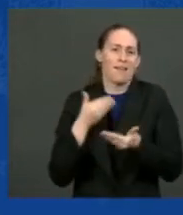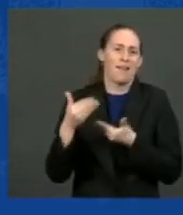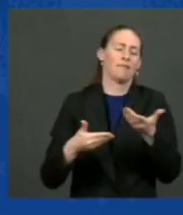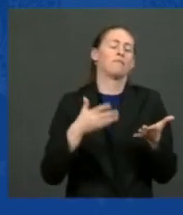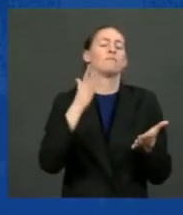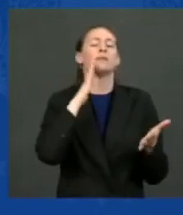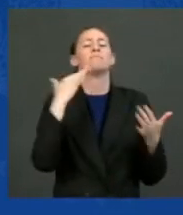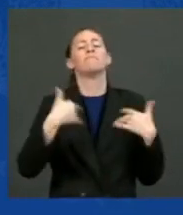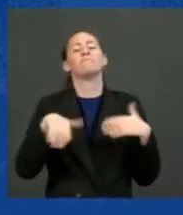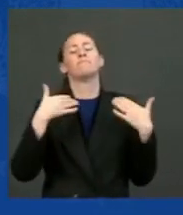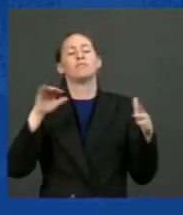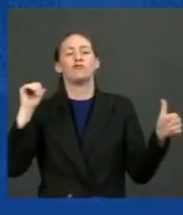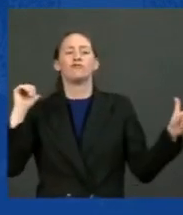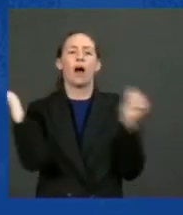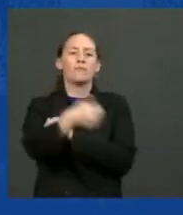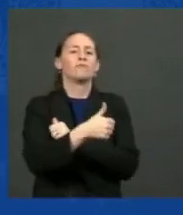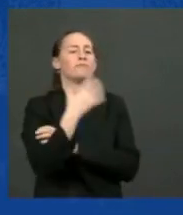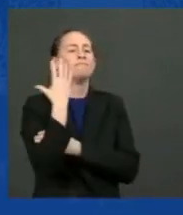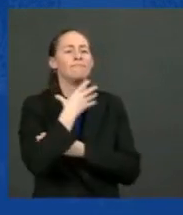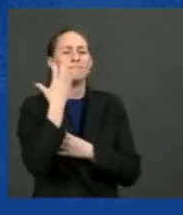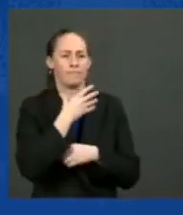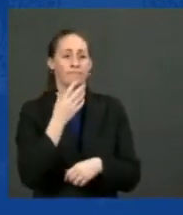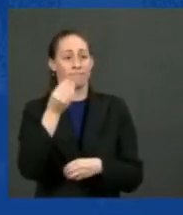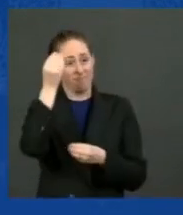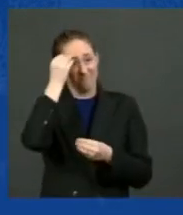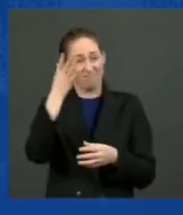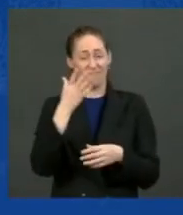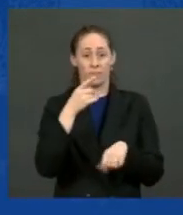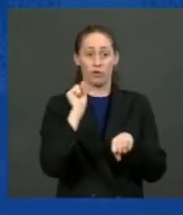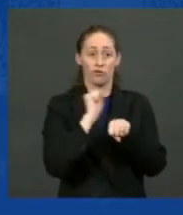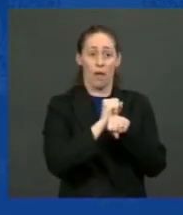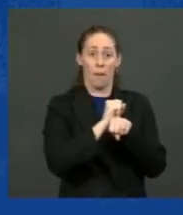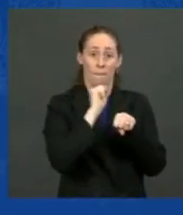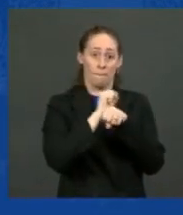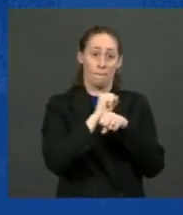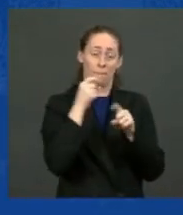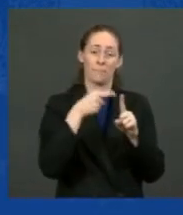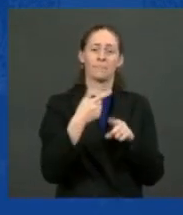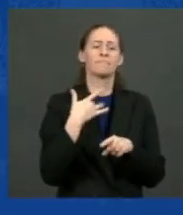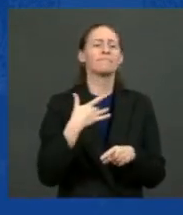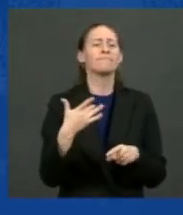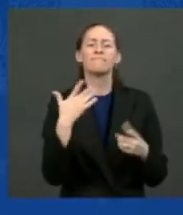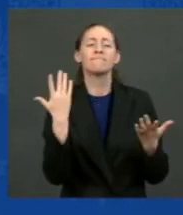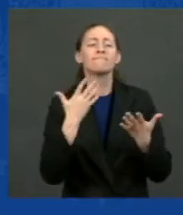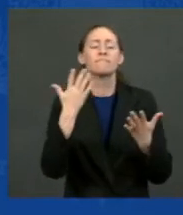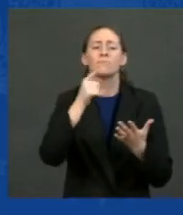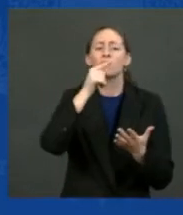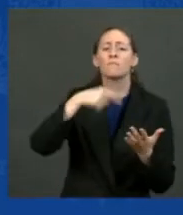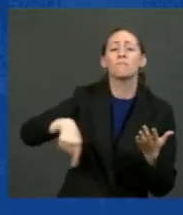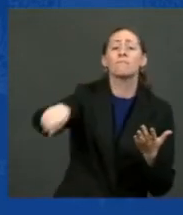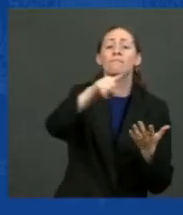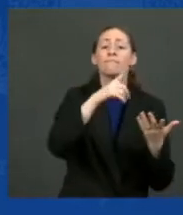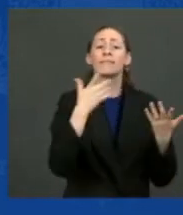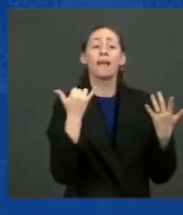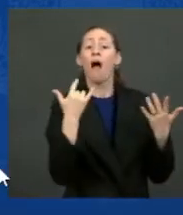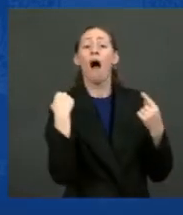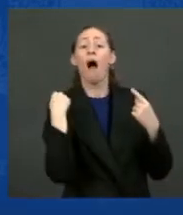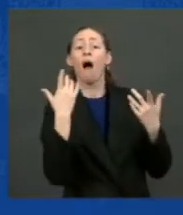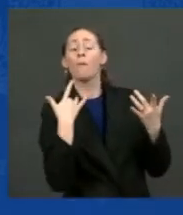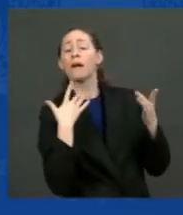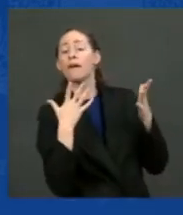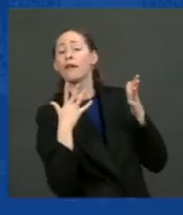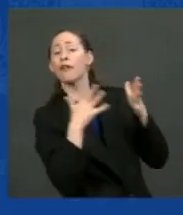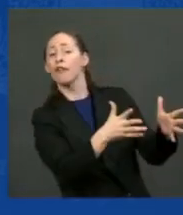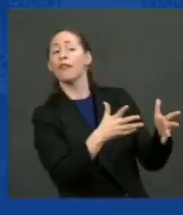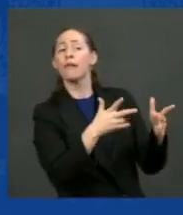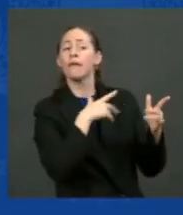the deal. The jobs in my plan are people who too often felt left behind and were left behind, left out. Ninety